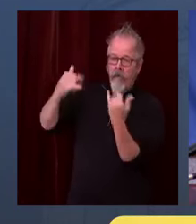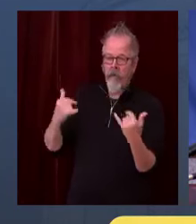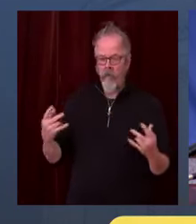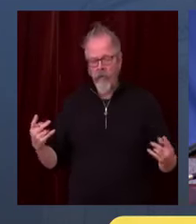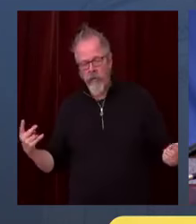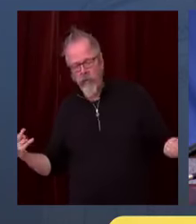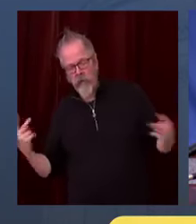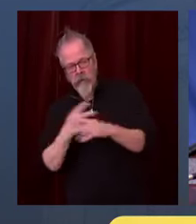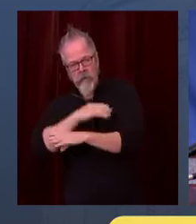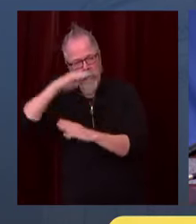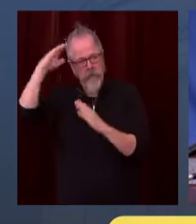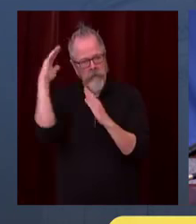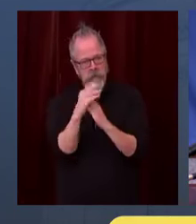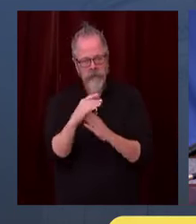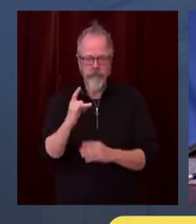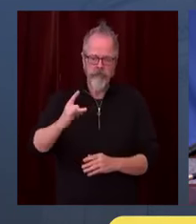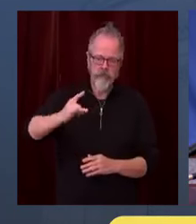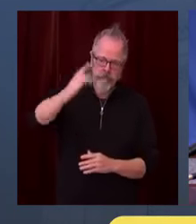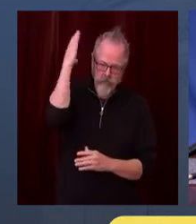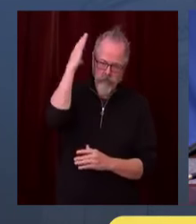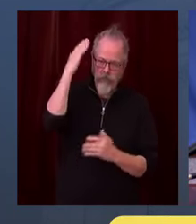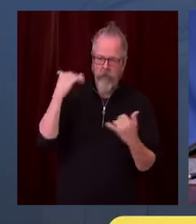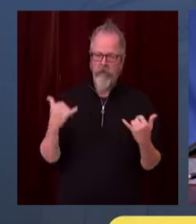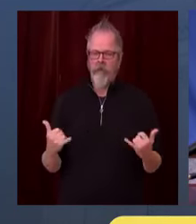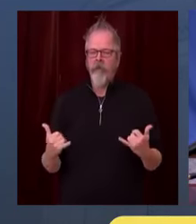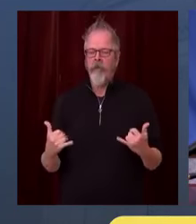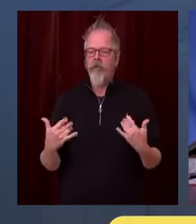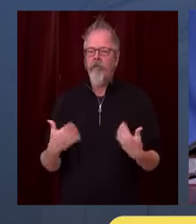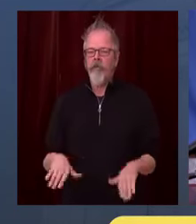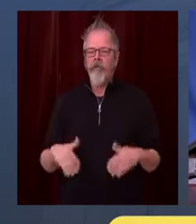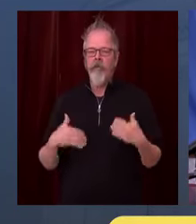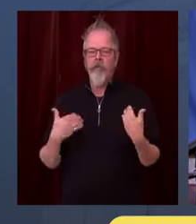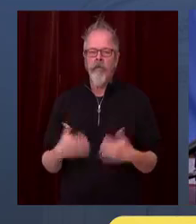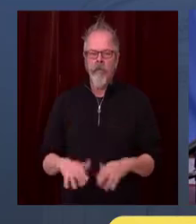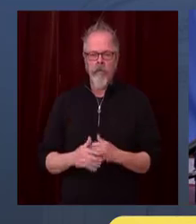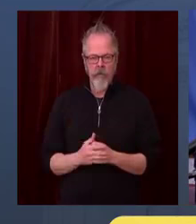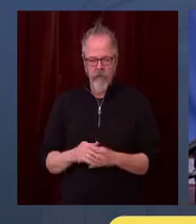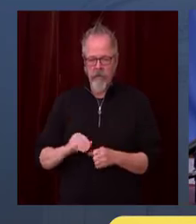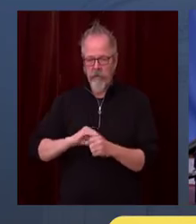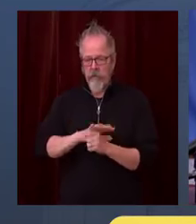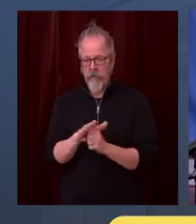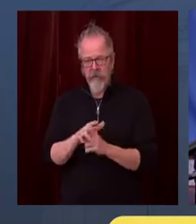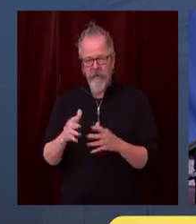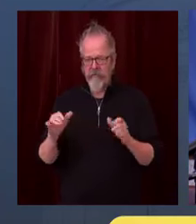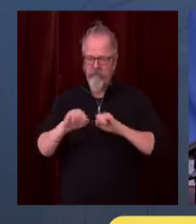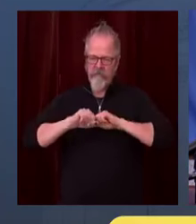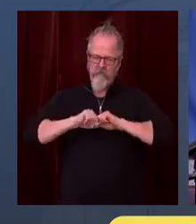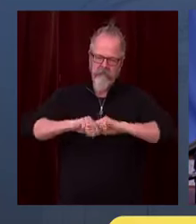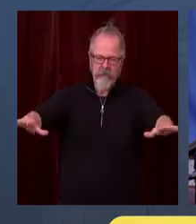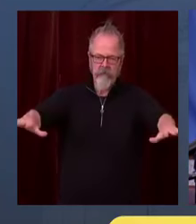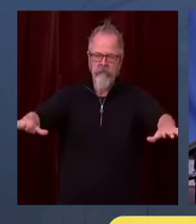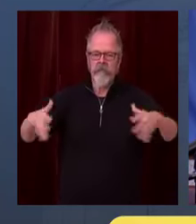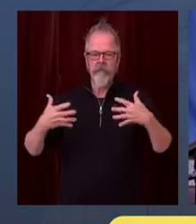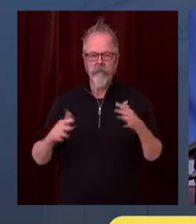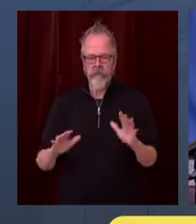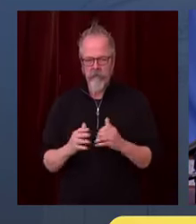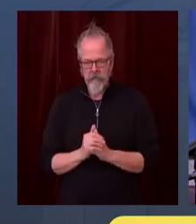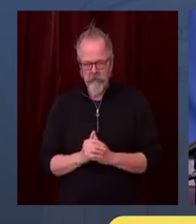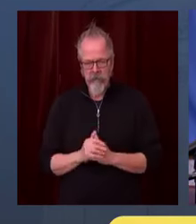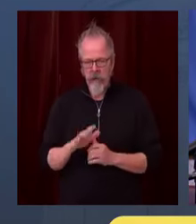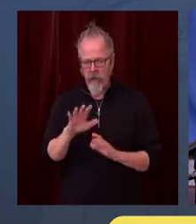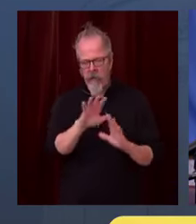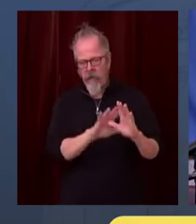raging across our state, abroad across our state, that is a potentially fatal